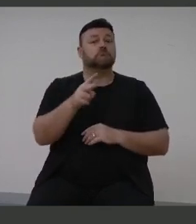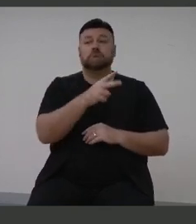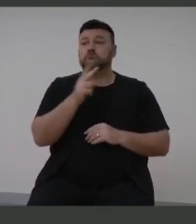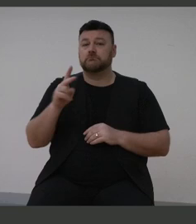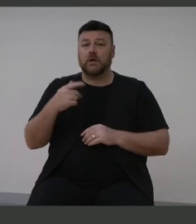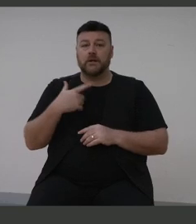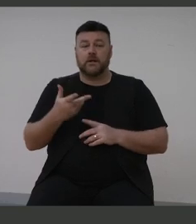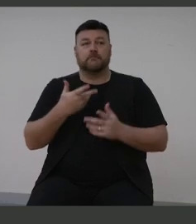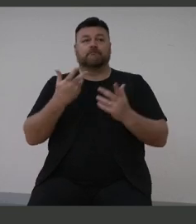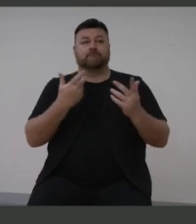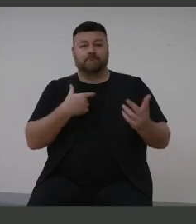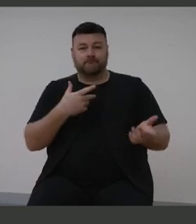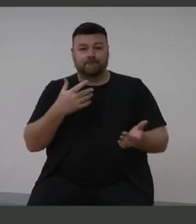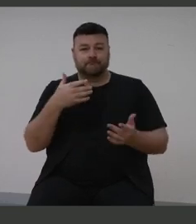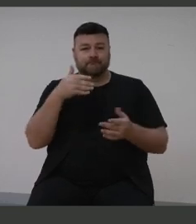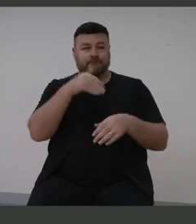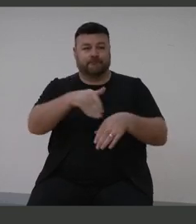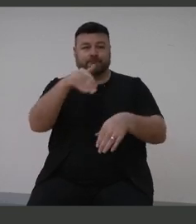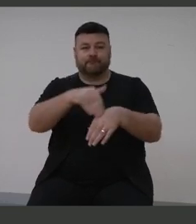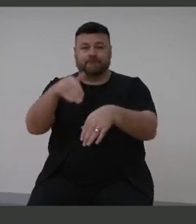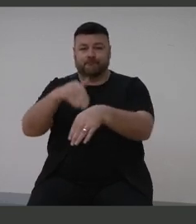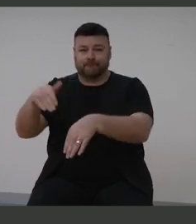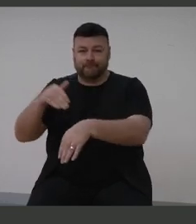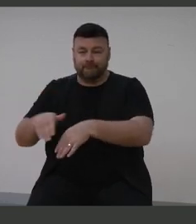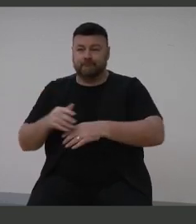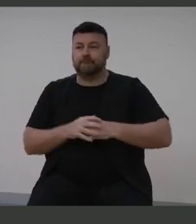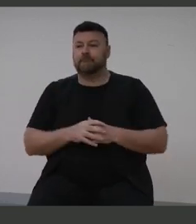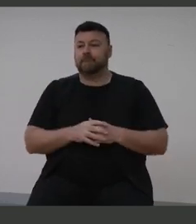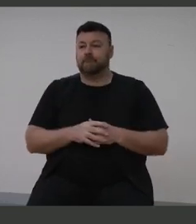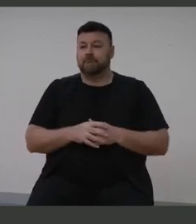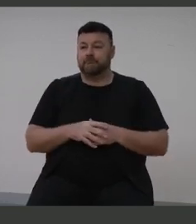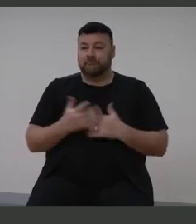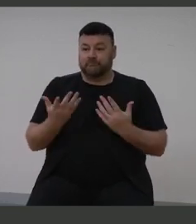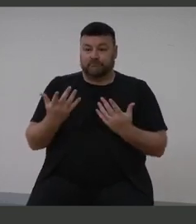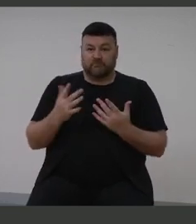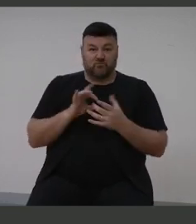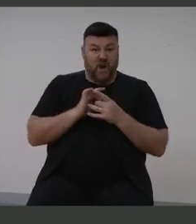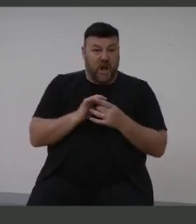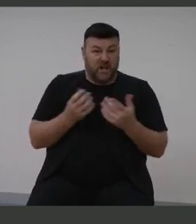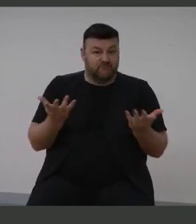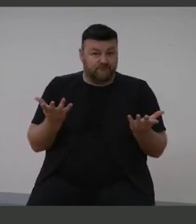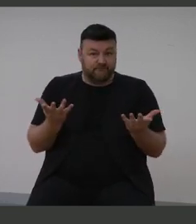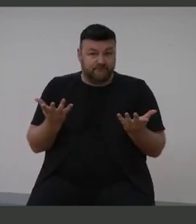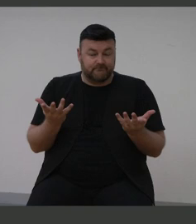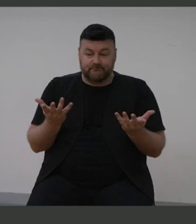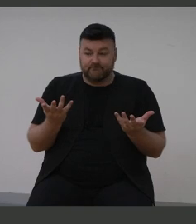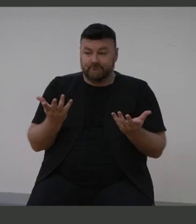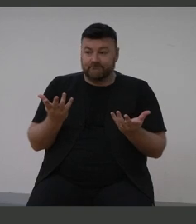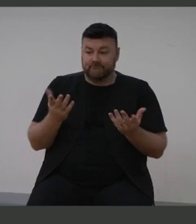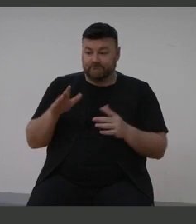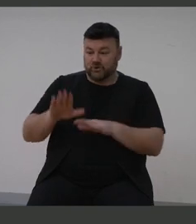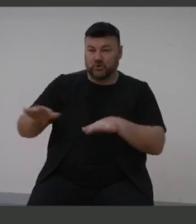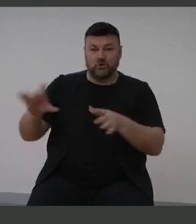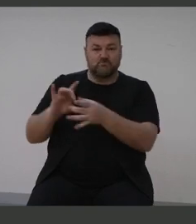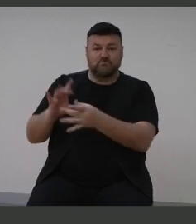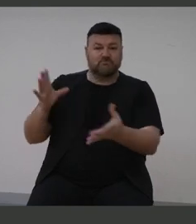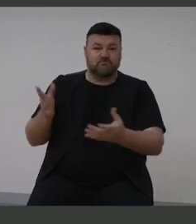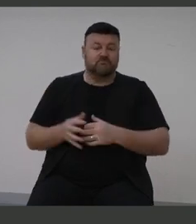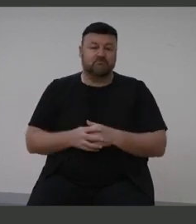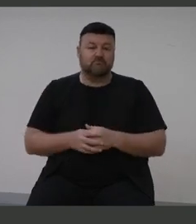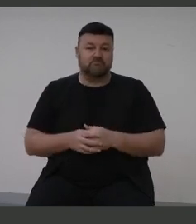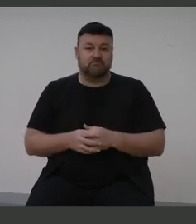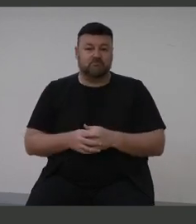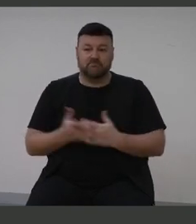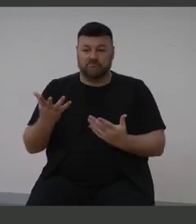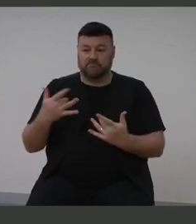Disharmony with social relationships. Disengagement with his own children. Not being able to enjoy this thing called life. And it's an